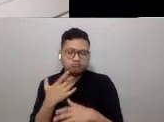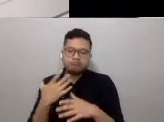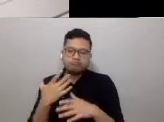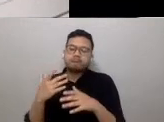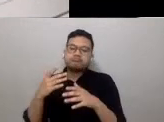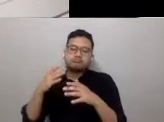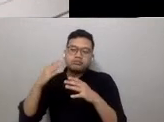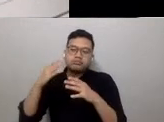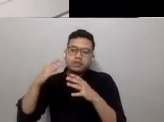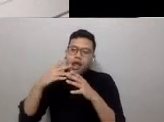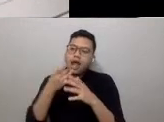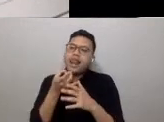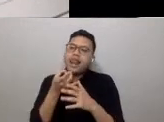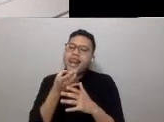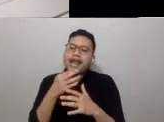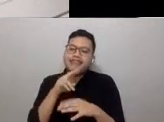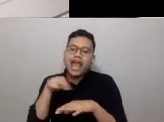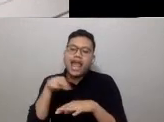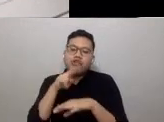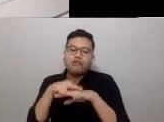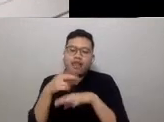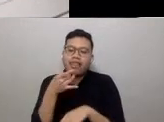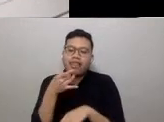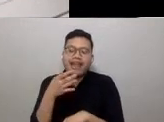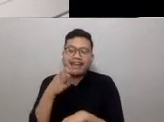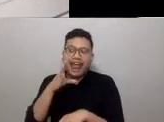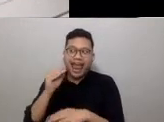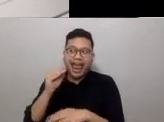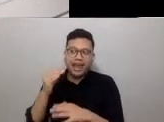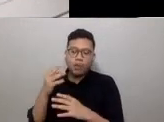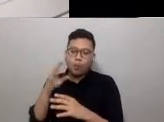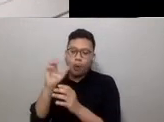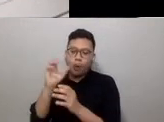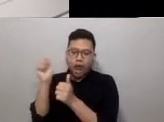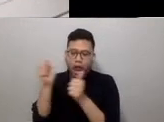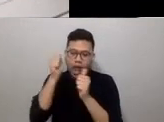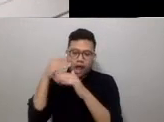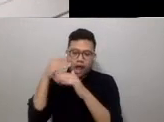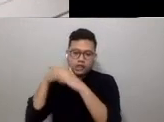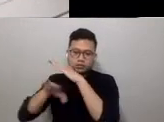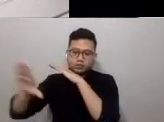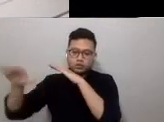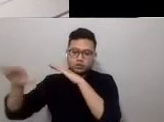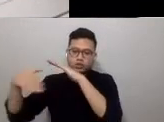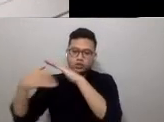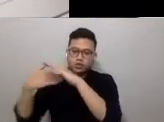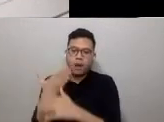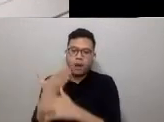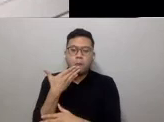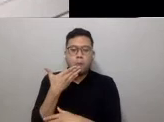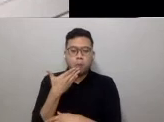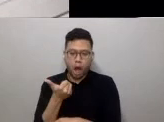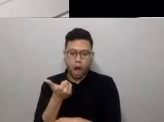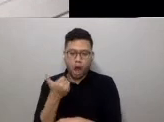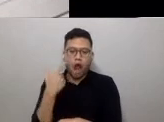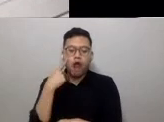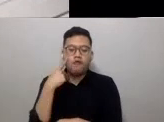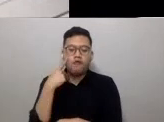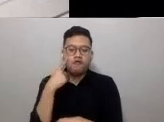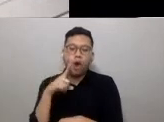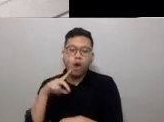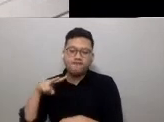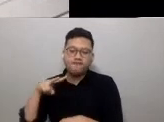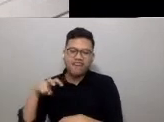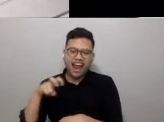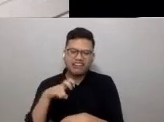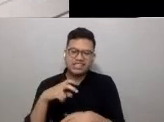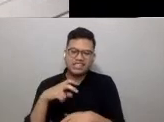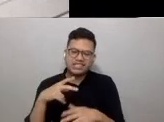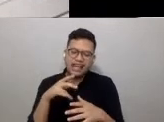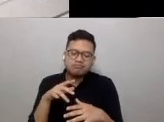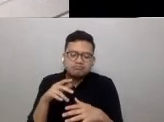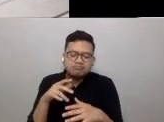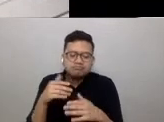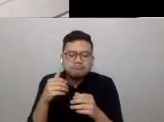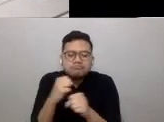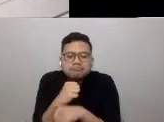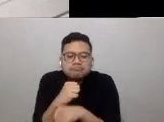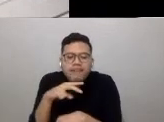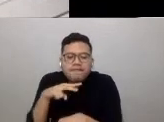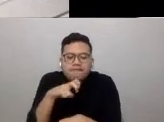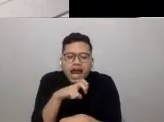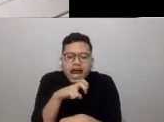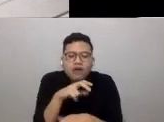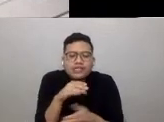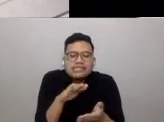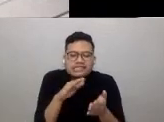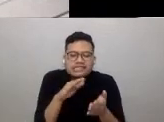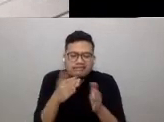sunlight played a critical role in diluting and dispersing infectious agents and greatly reducing the chance of their